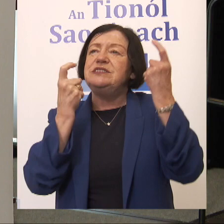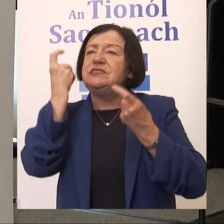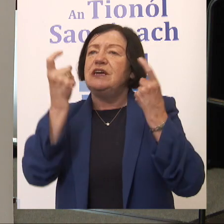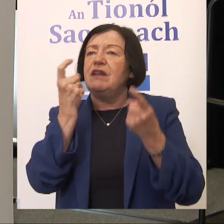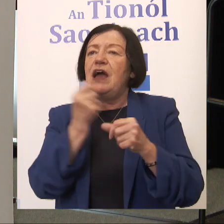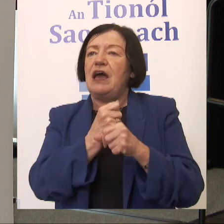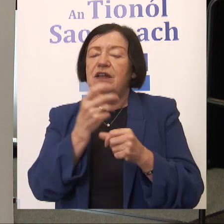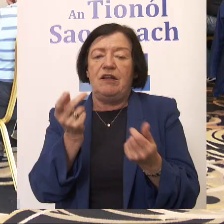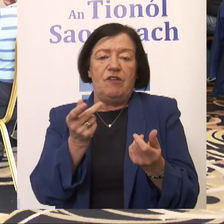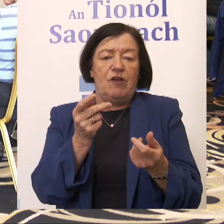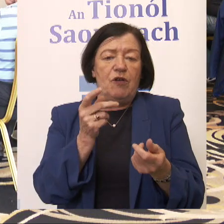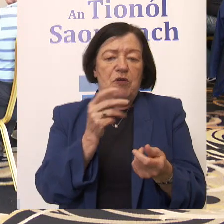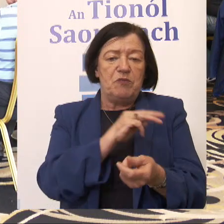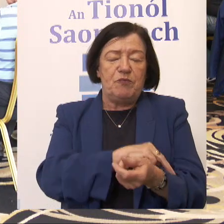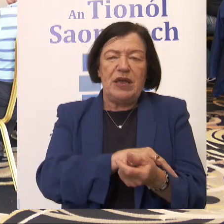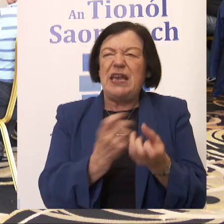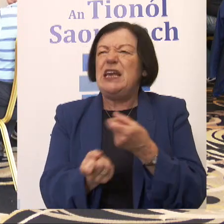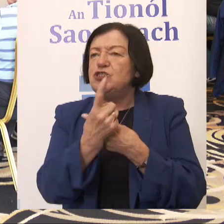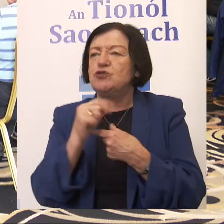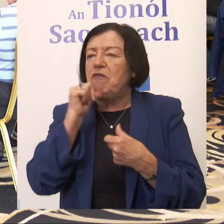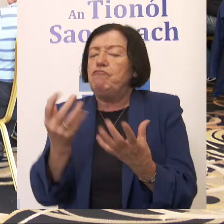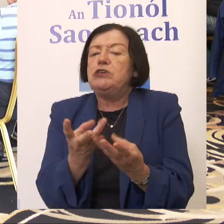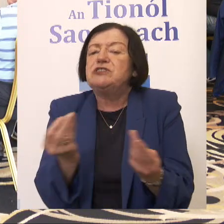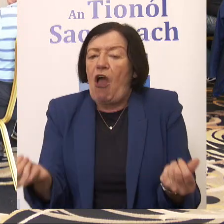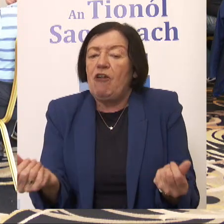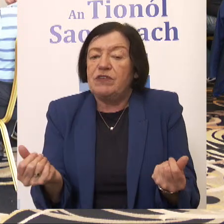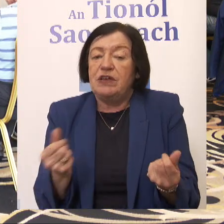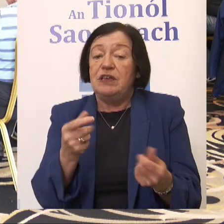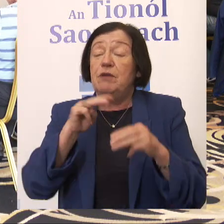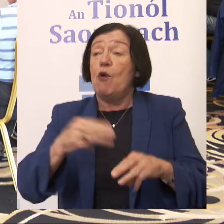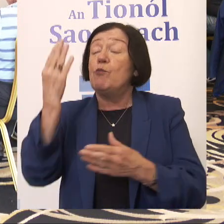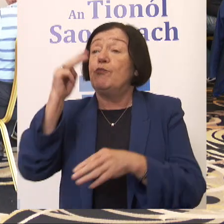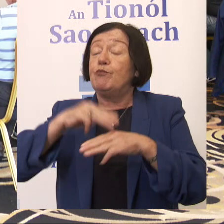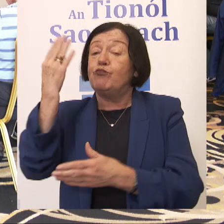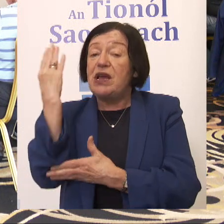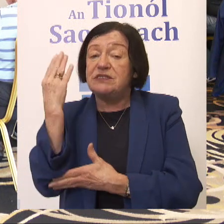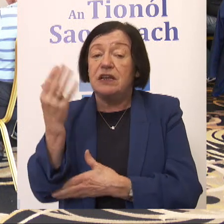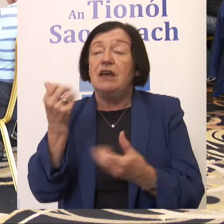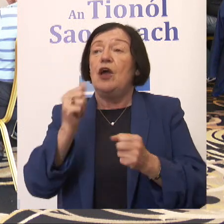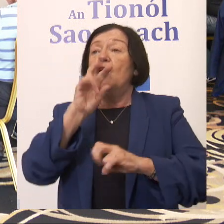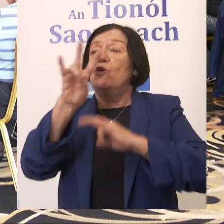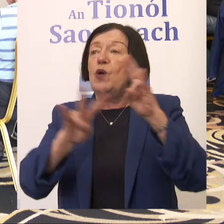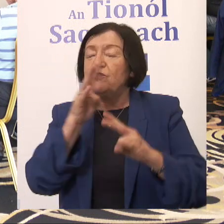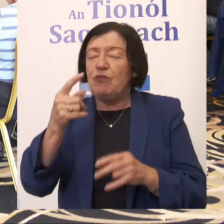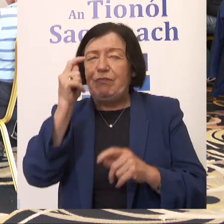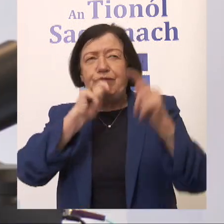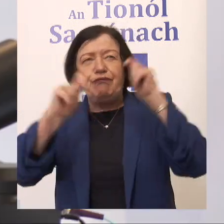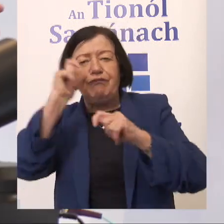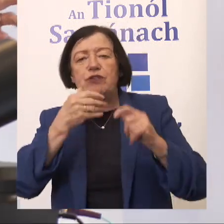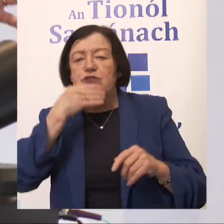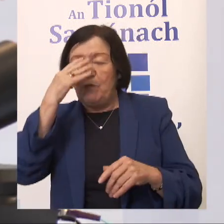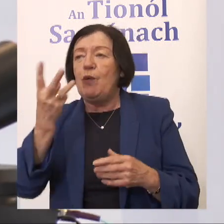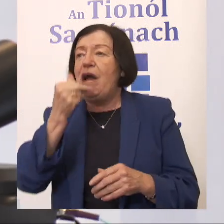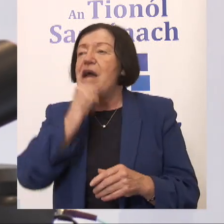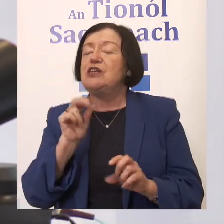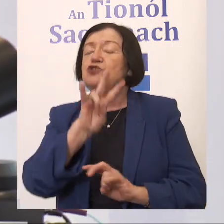unresolved matters or issues that you might have. So if you need more presentations, if there's questions that you've asked over the summer, we'll answer